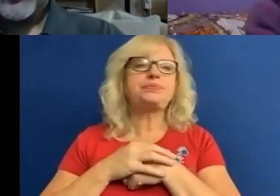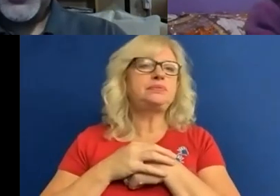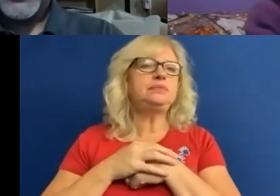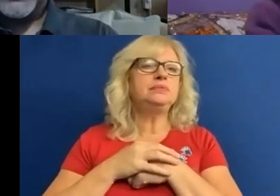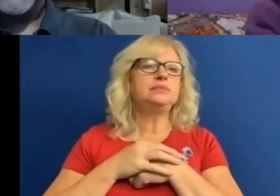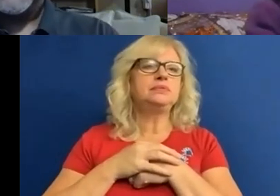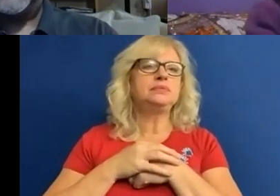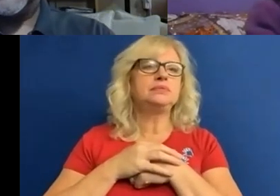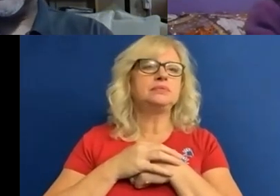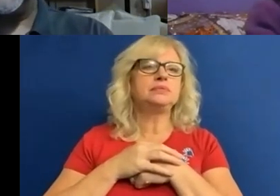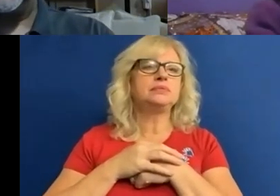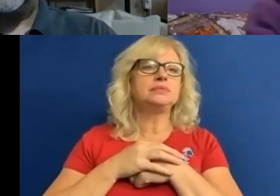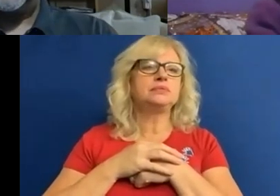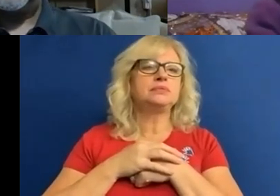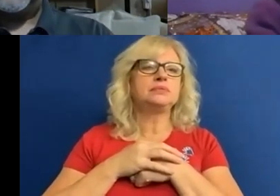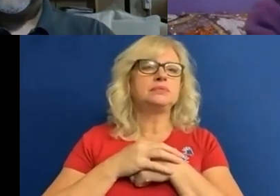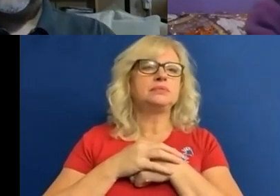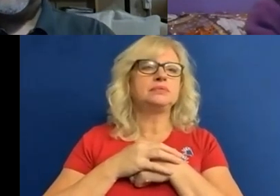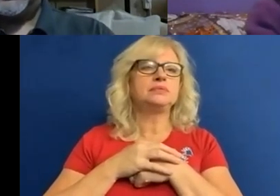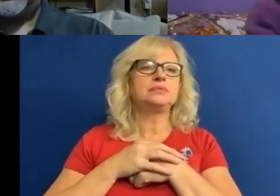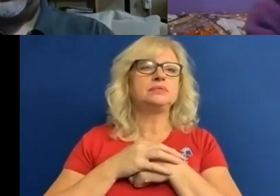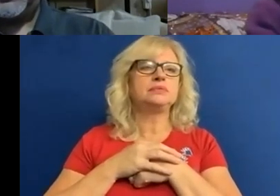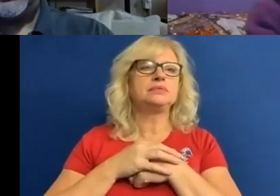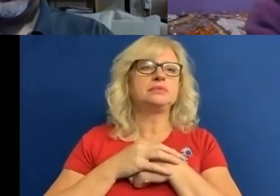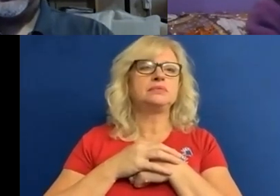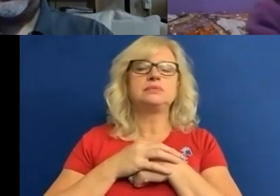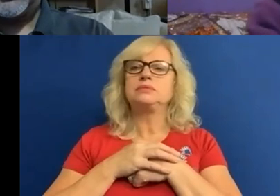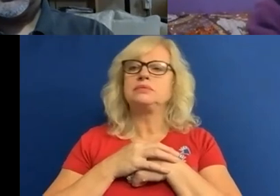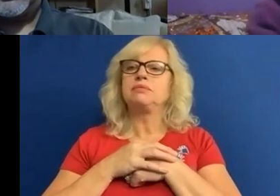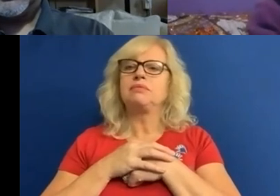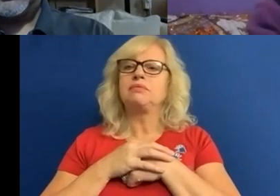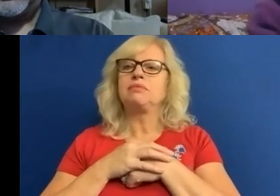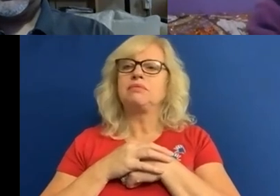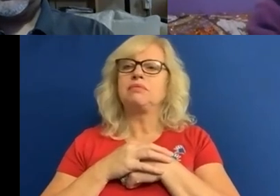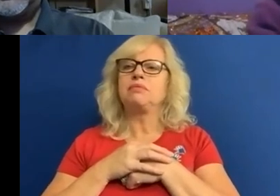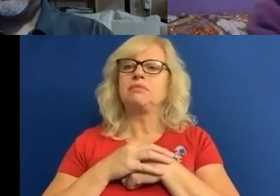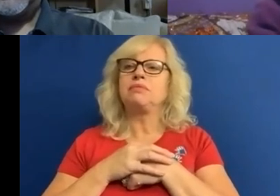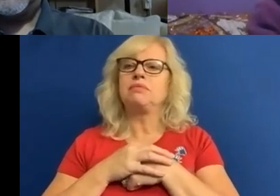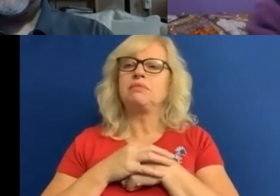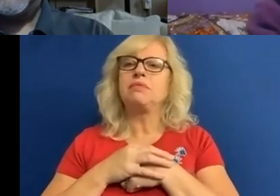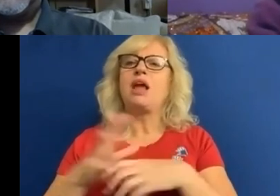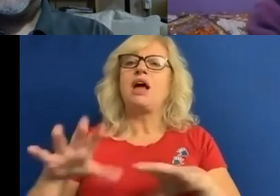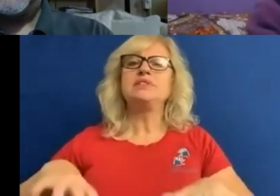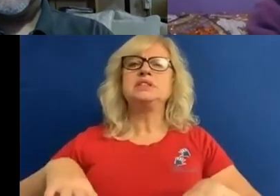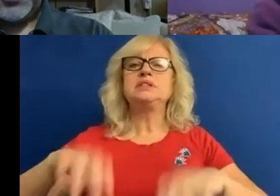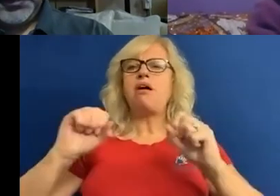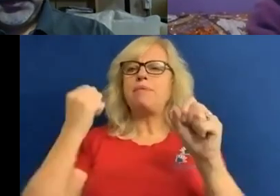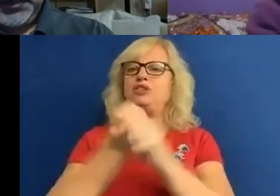okay we can yes. Peter. I draw I'd start off by doing what I think we've kind of all of us done today.